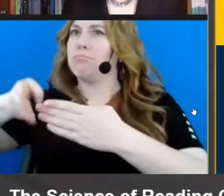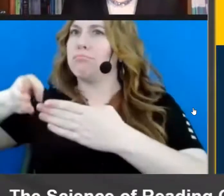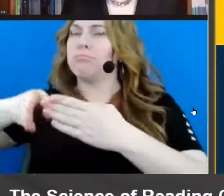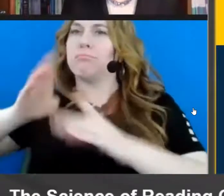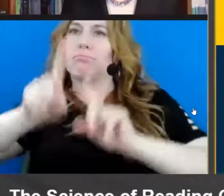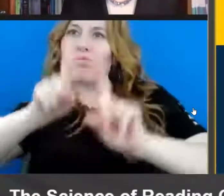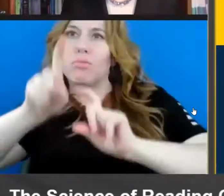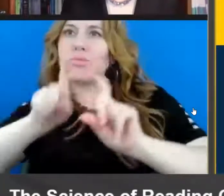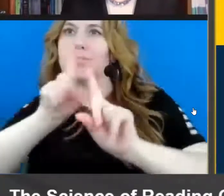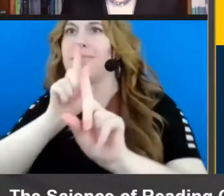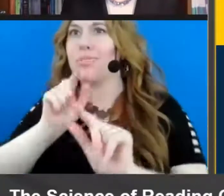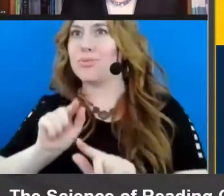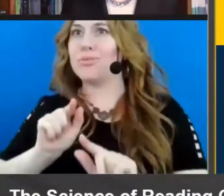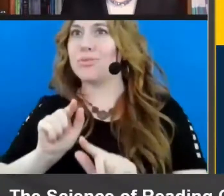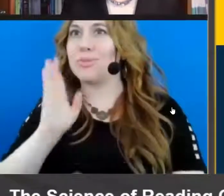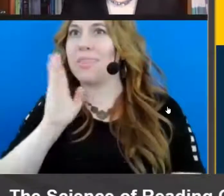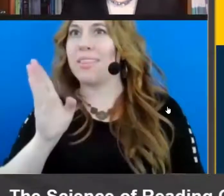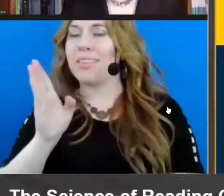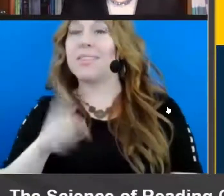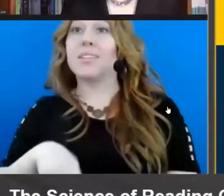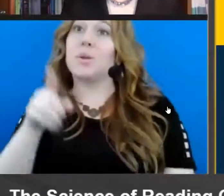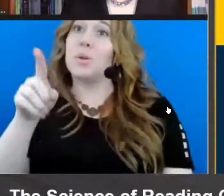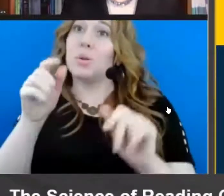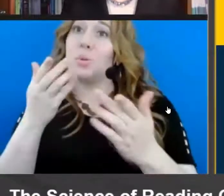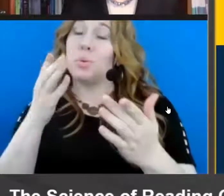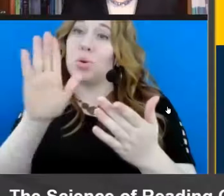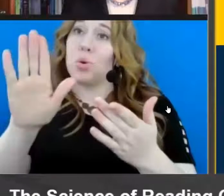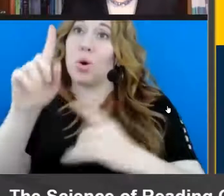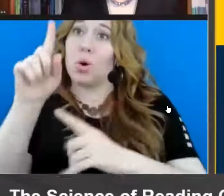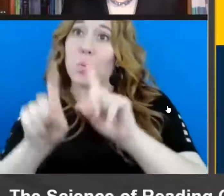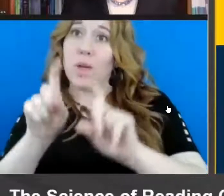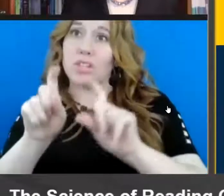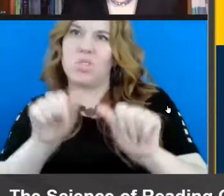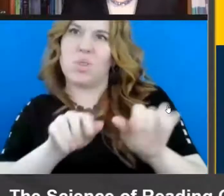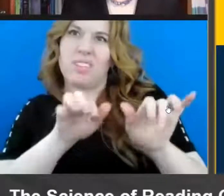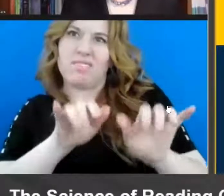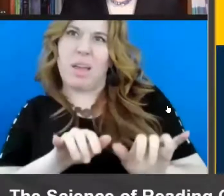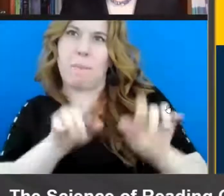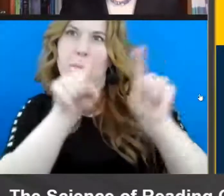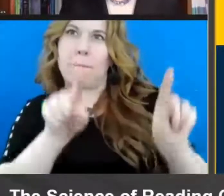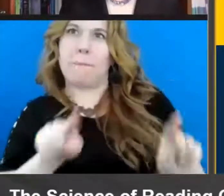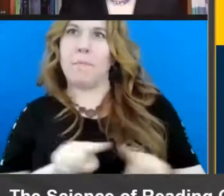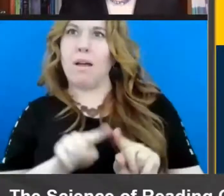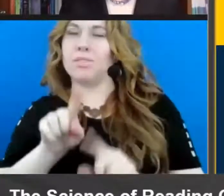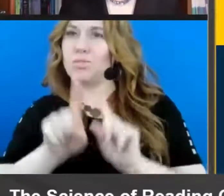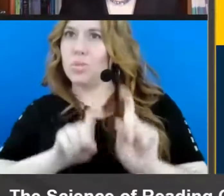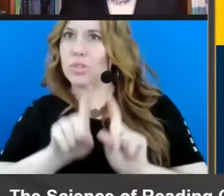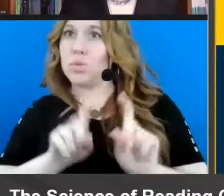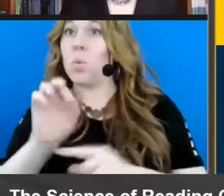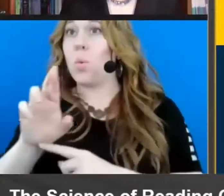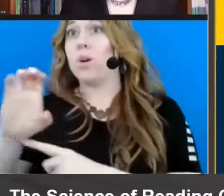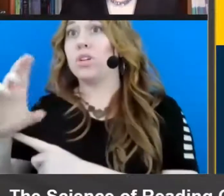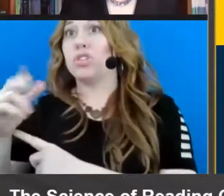of Nell's presentation. You may submit questions via the questions box or in the chat